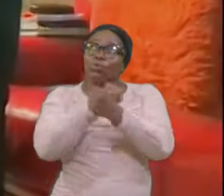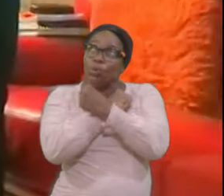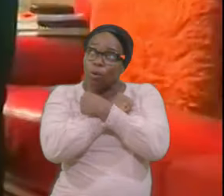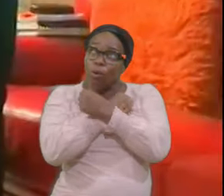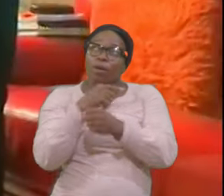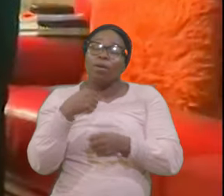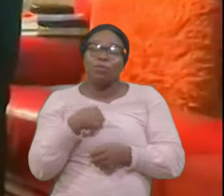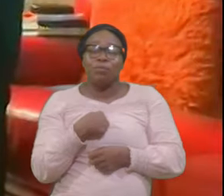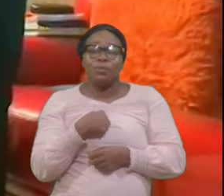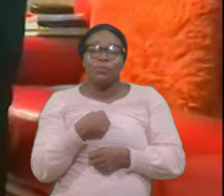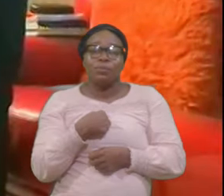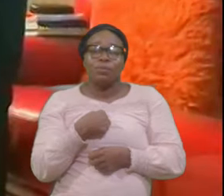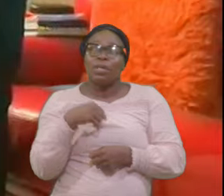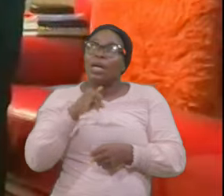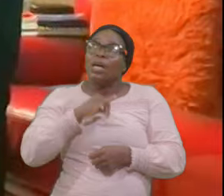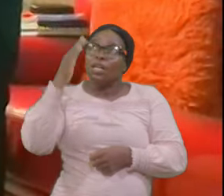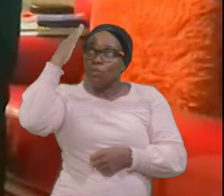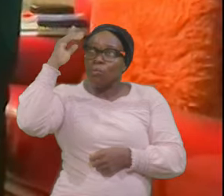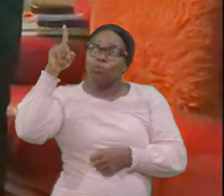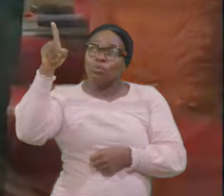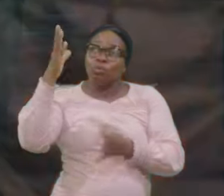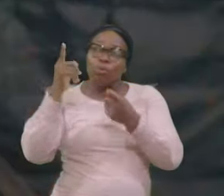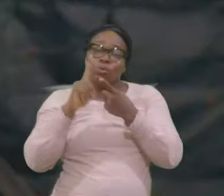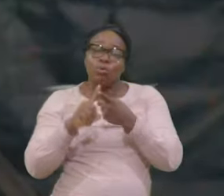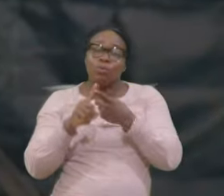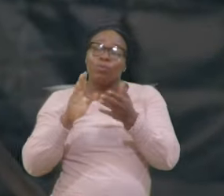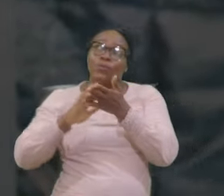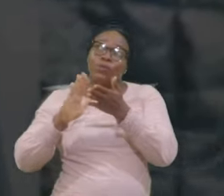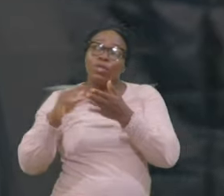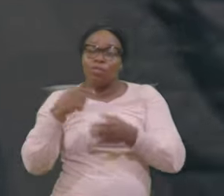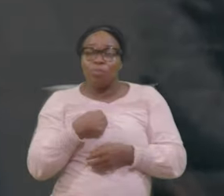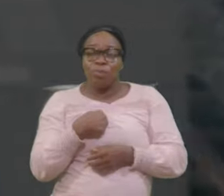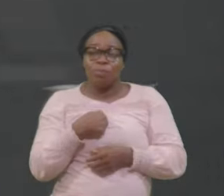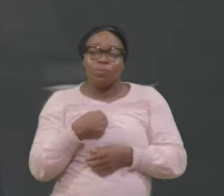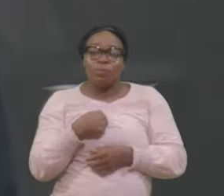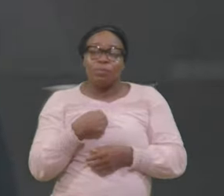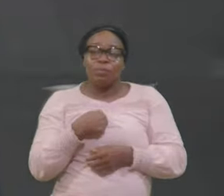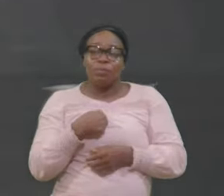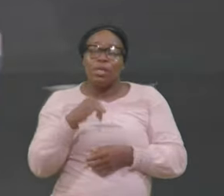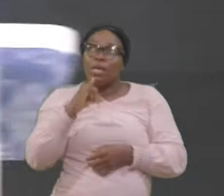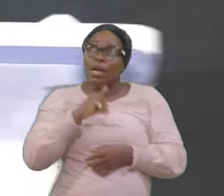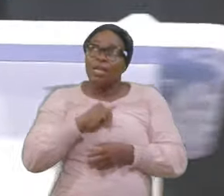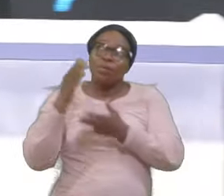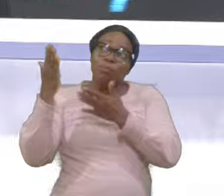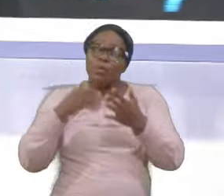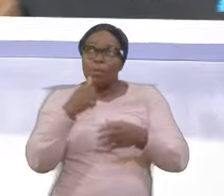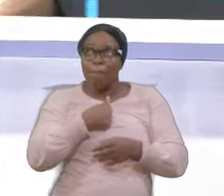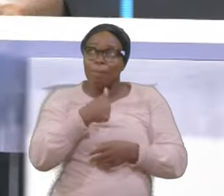I know You want To forgive Me Say that I bring Myself Completely